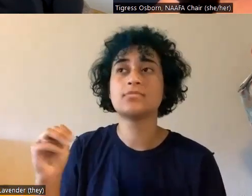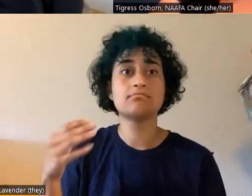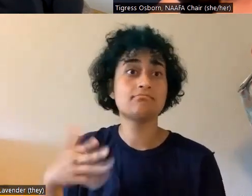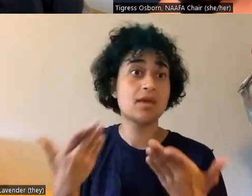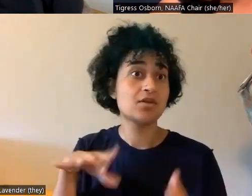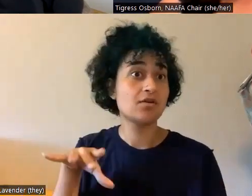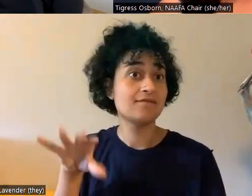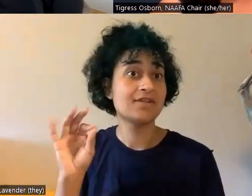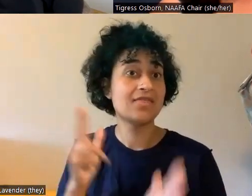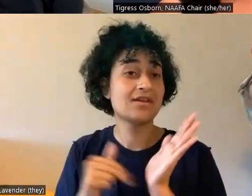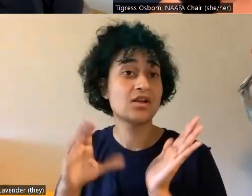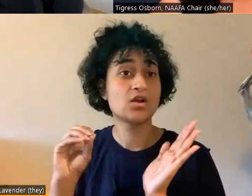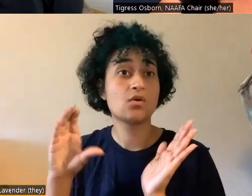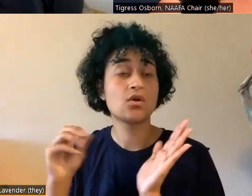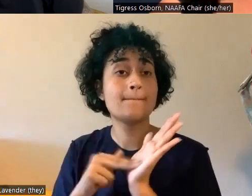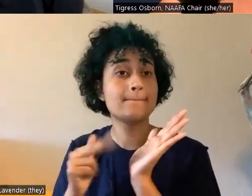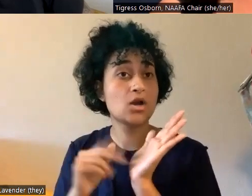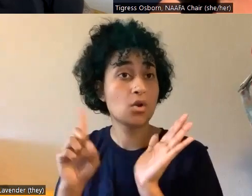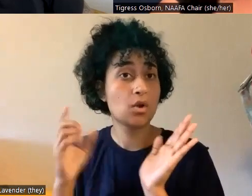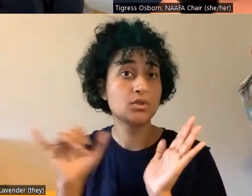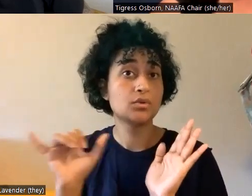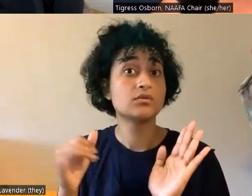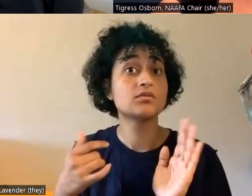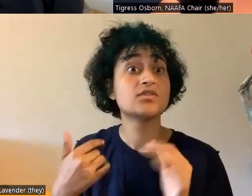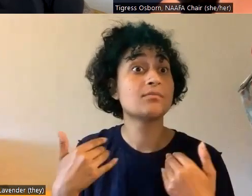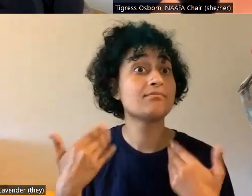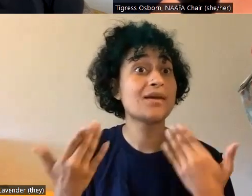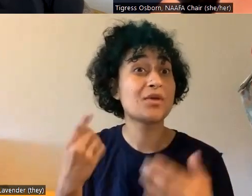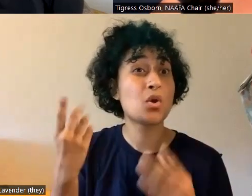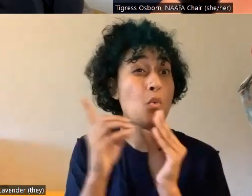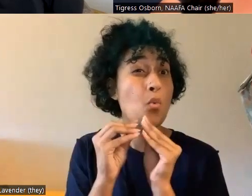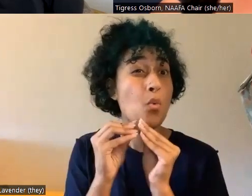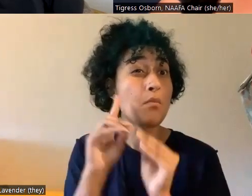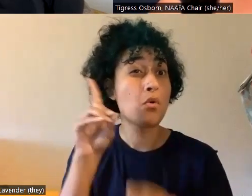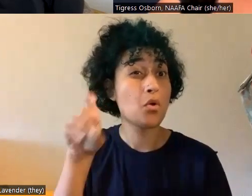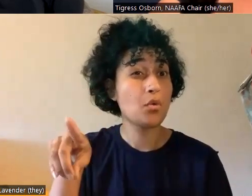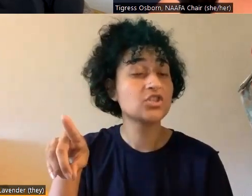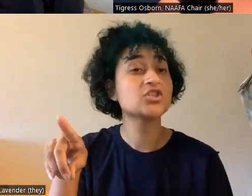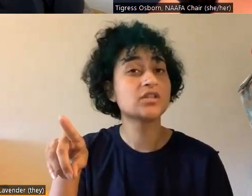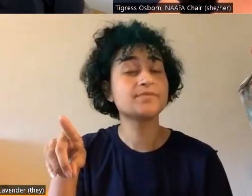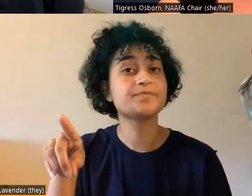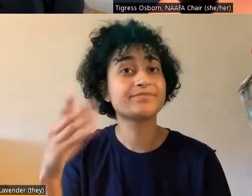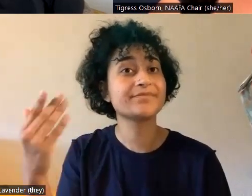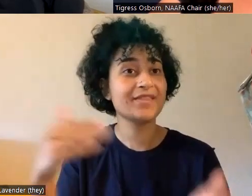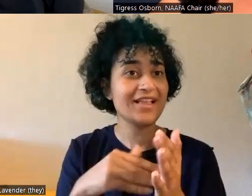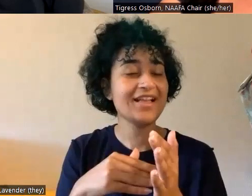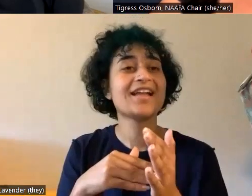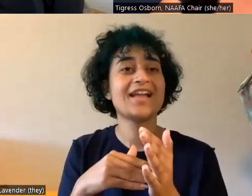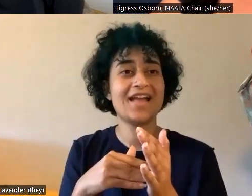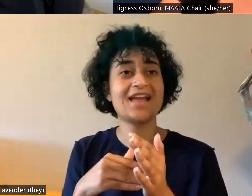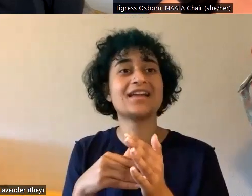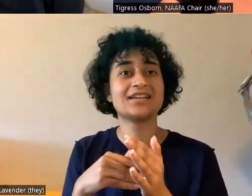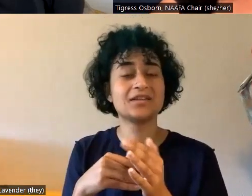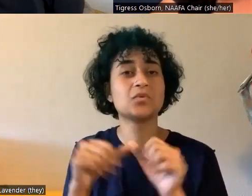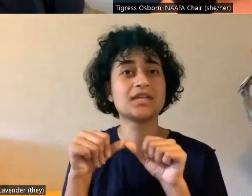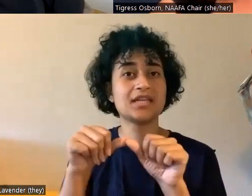Um, we have just a few minutes left. So if there is a final question, please go ahead and pop that into the chat again. Um, we're going to keep,